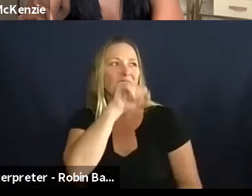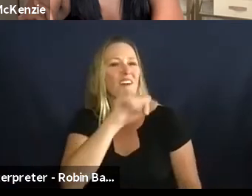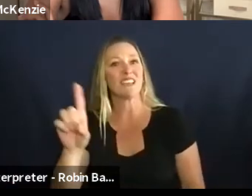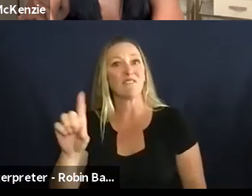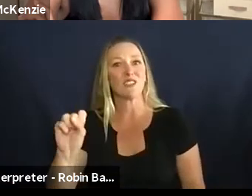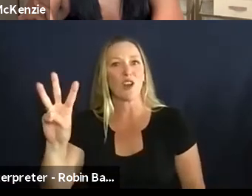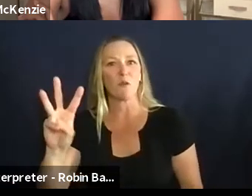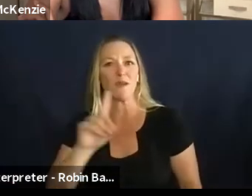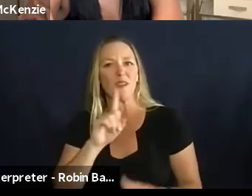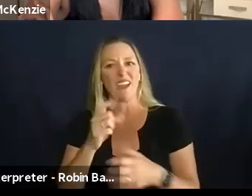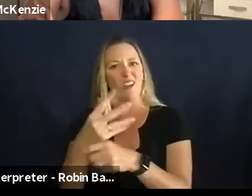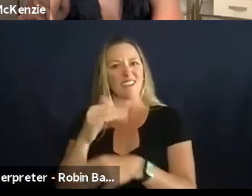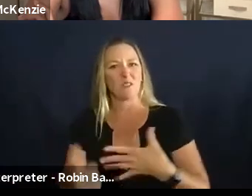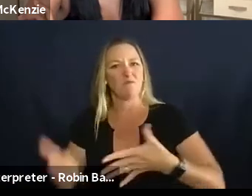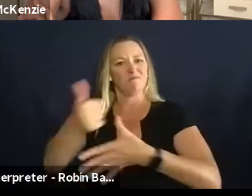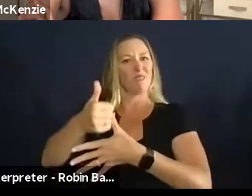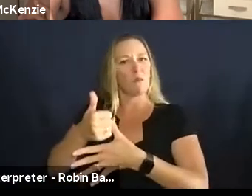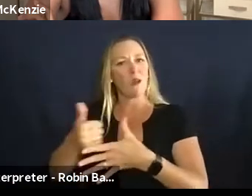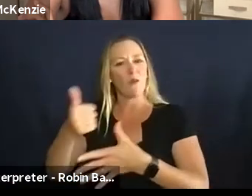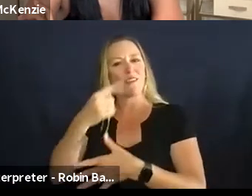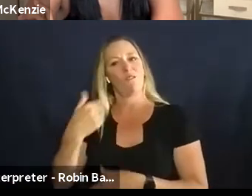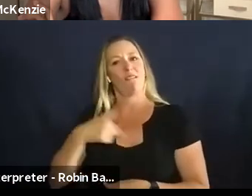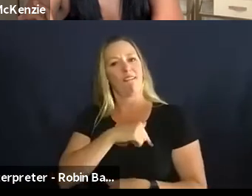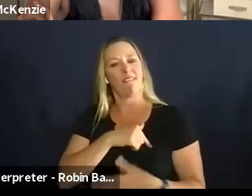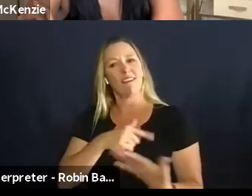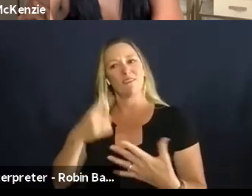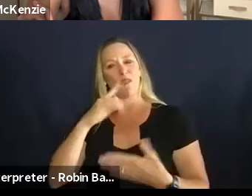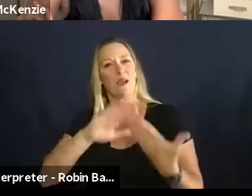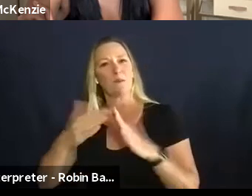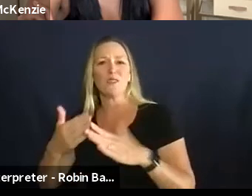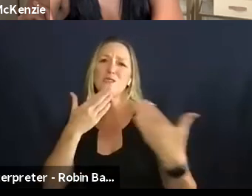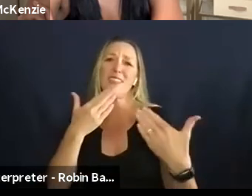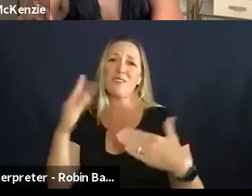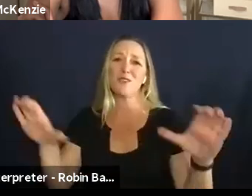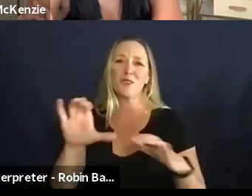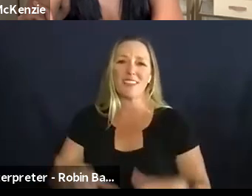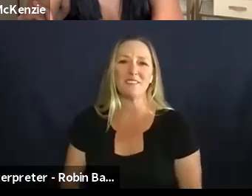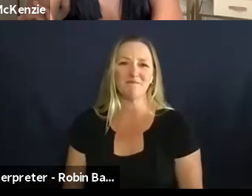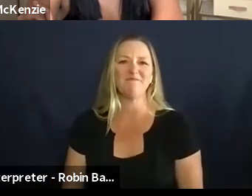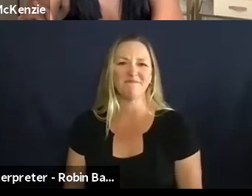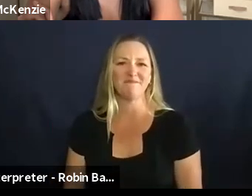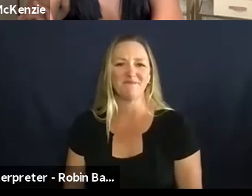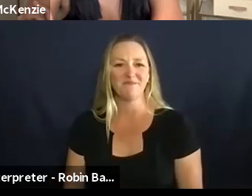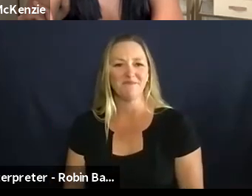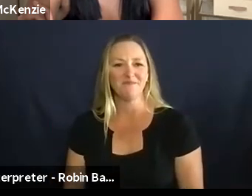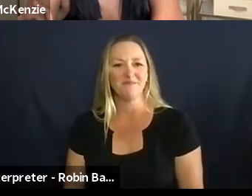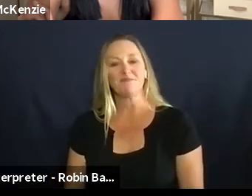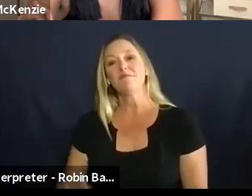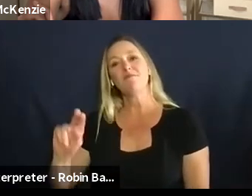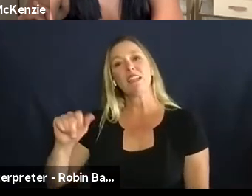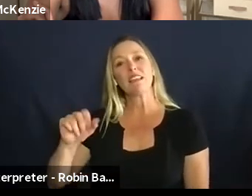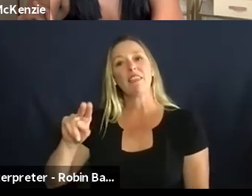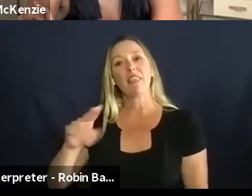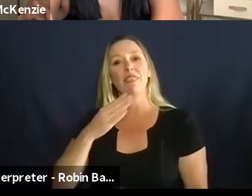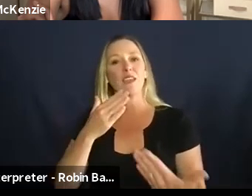has prioritized that and made that something that is important to the community so thank you for doing that um and nathan thank you for